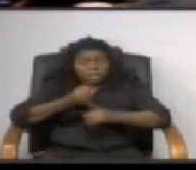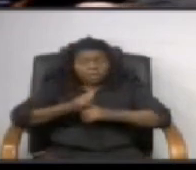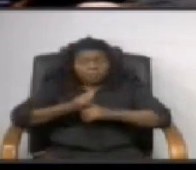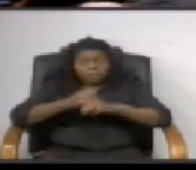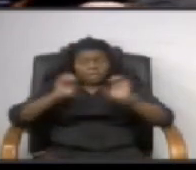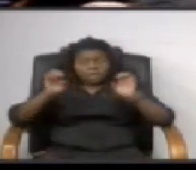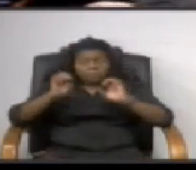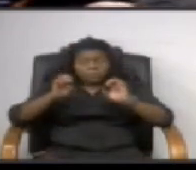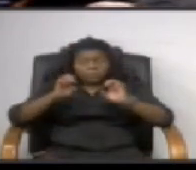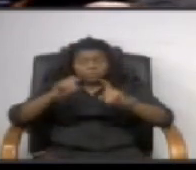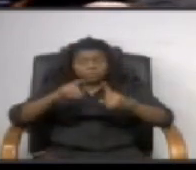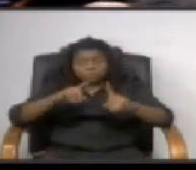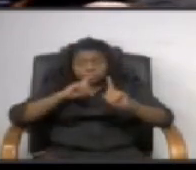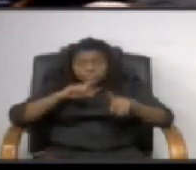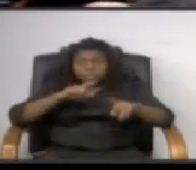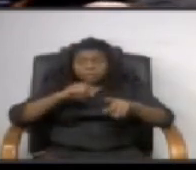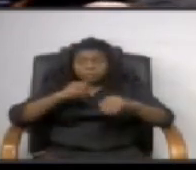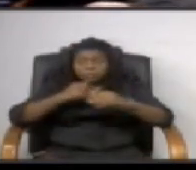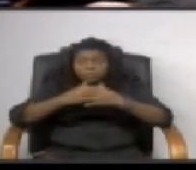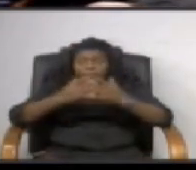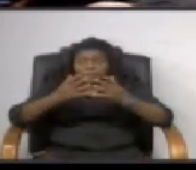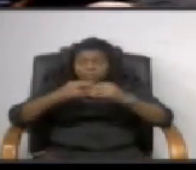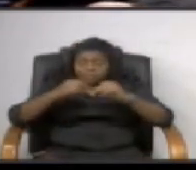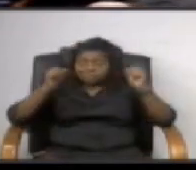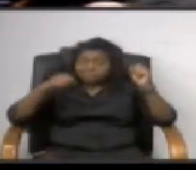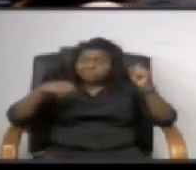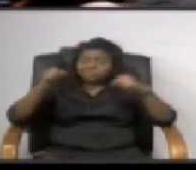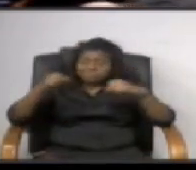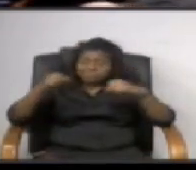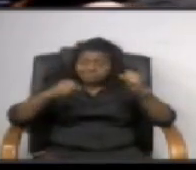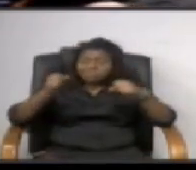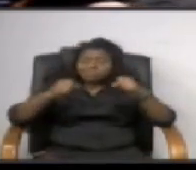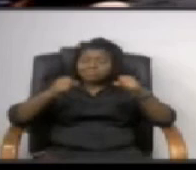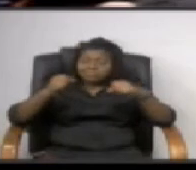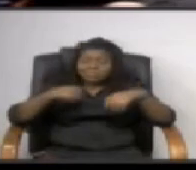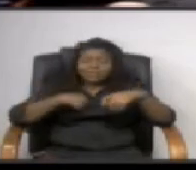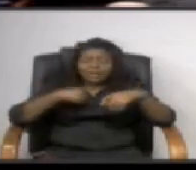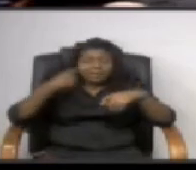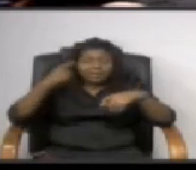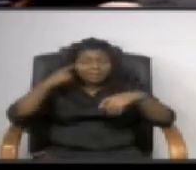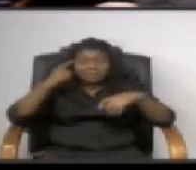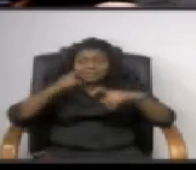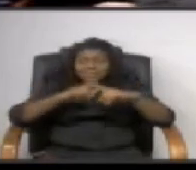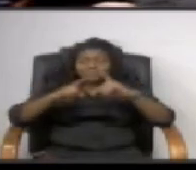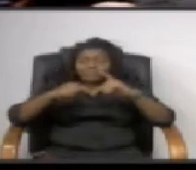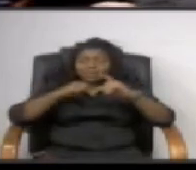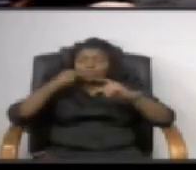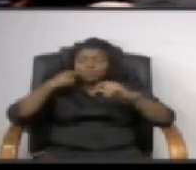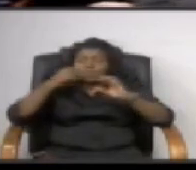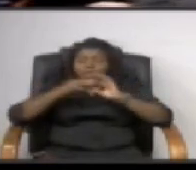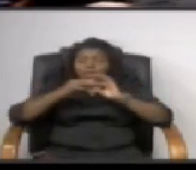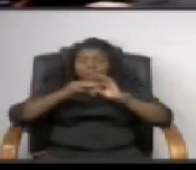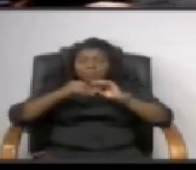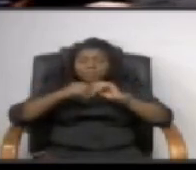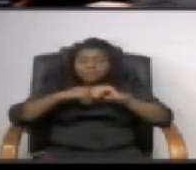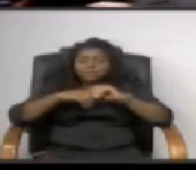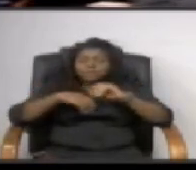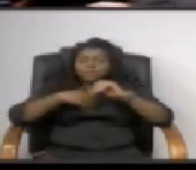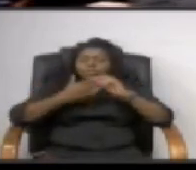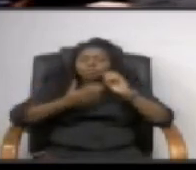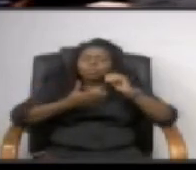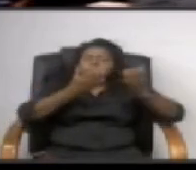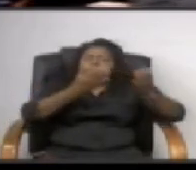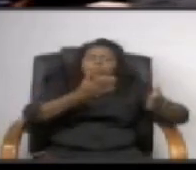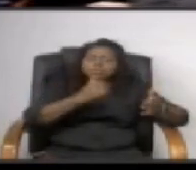responders like cert teams yeah that's a problem that's different i don't think we should speak to that but it's just been proposed it has not been passed